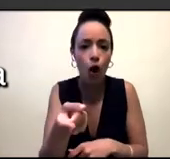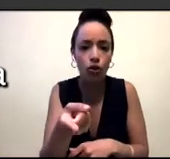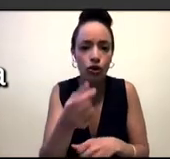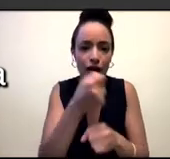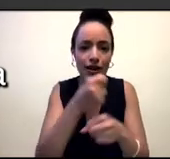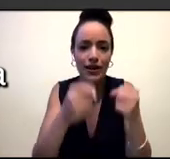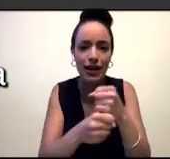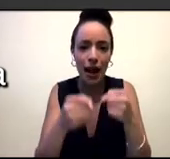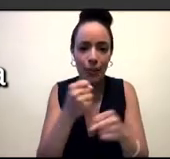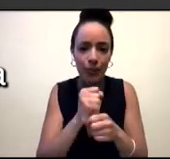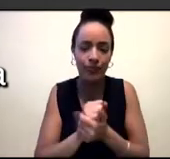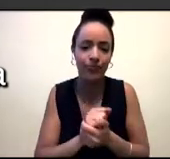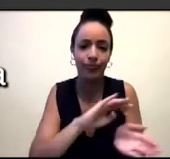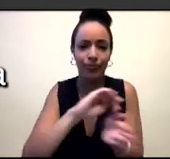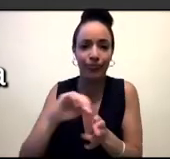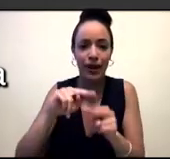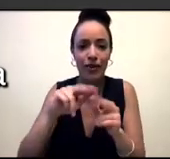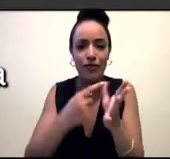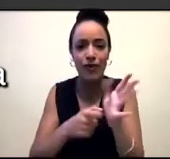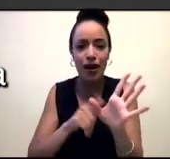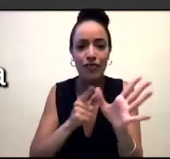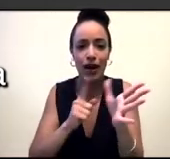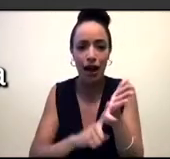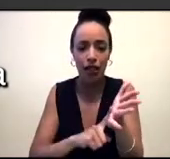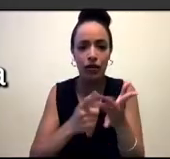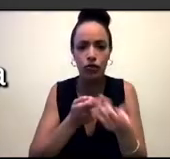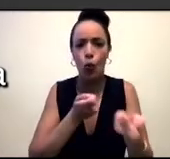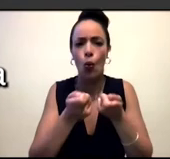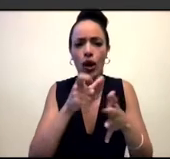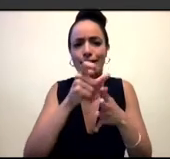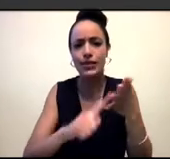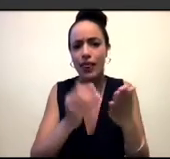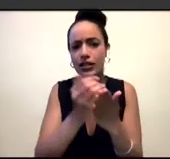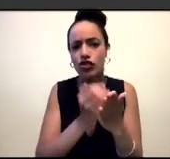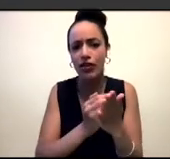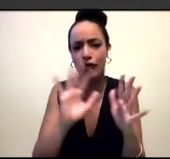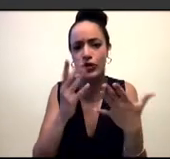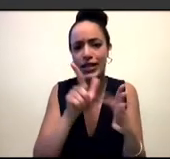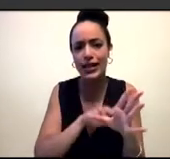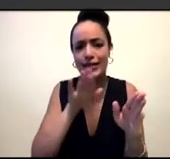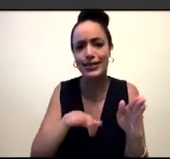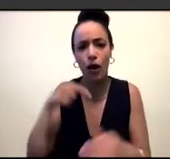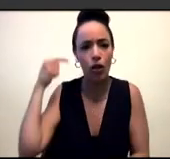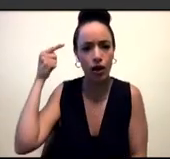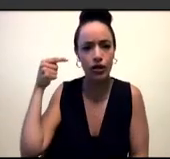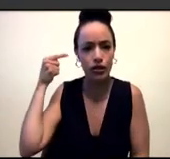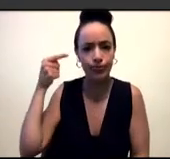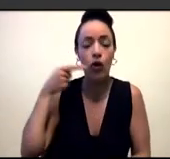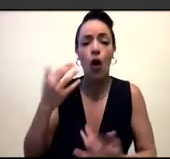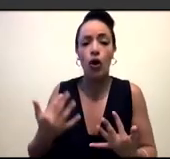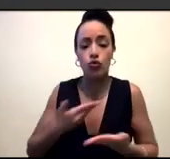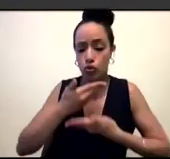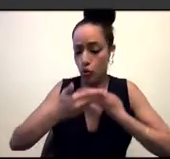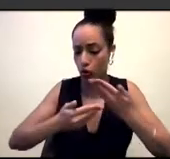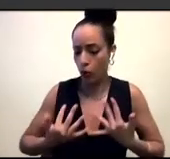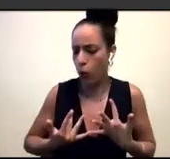disability charity in Brixton, South London for a decade, and her stories are inspired by campaigns for social justice and the